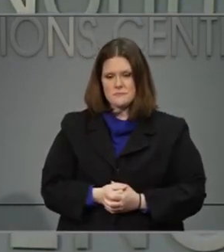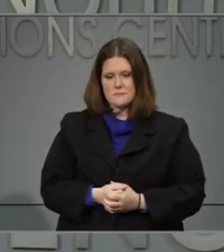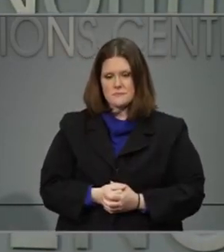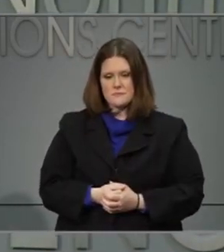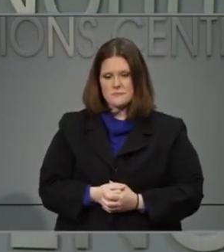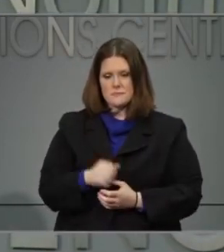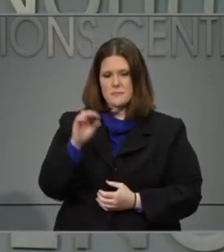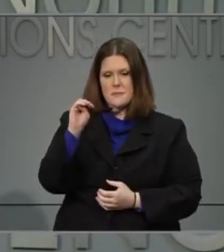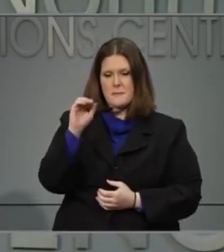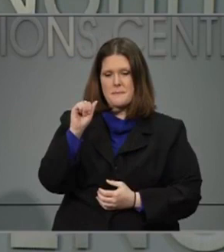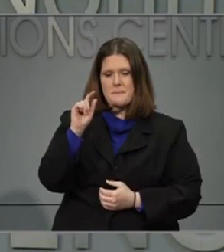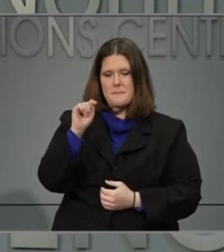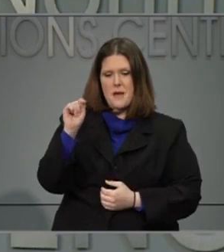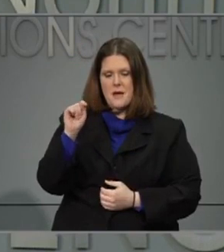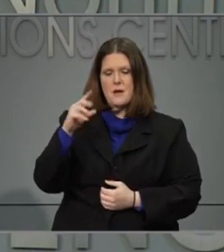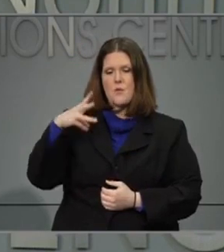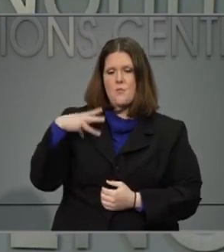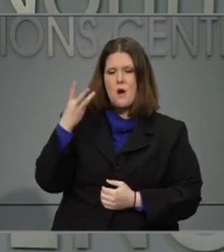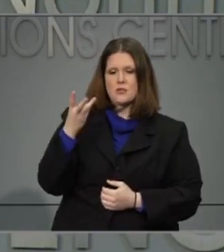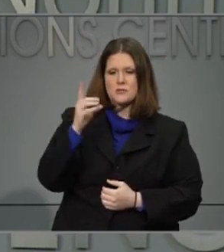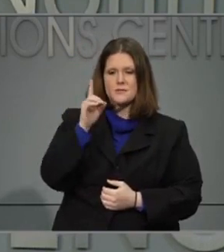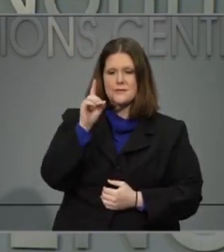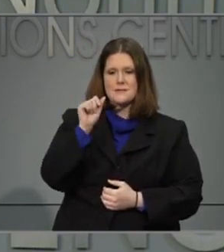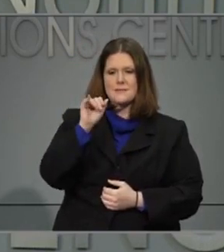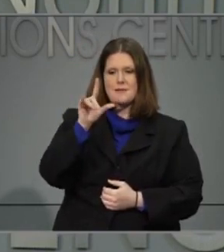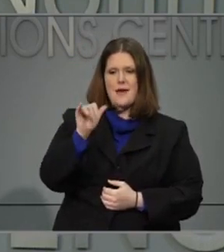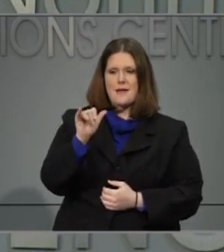Matt Dubnam, Washington Daily News.